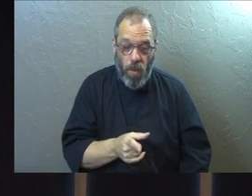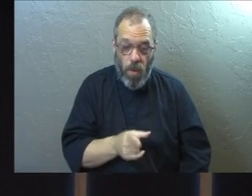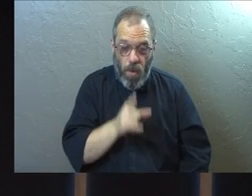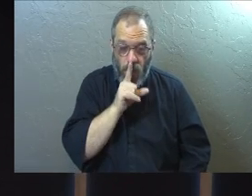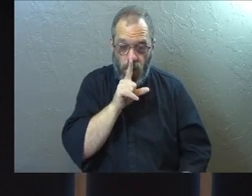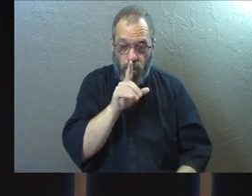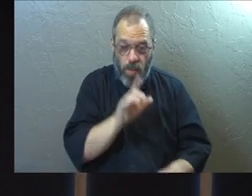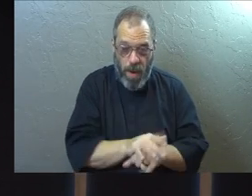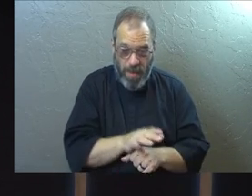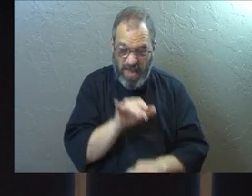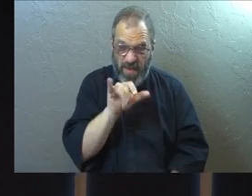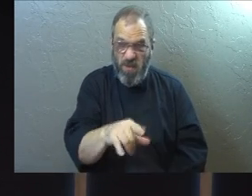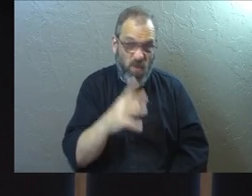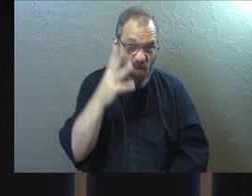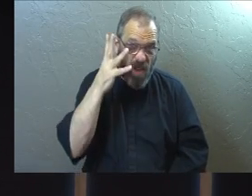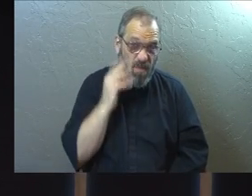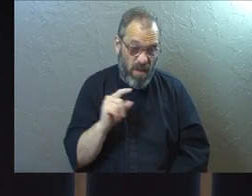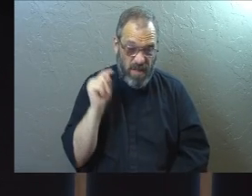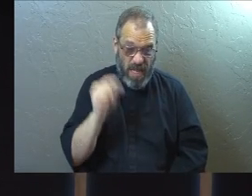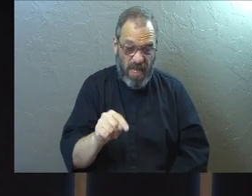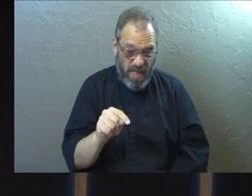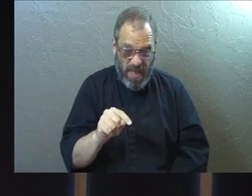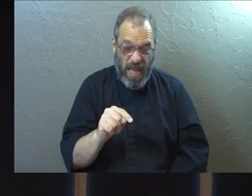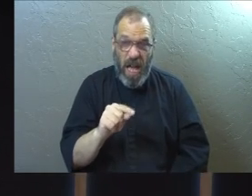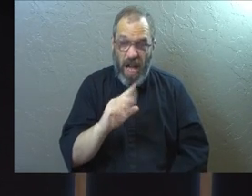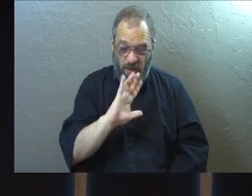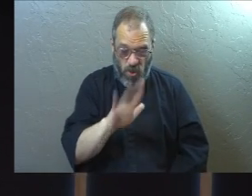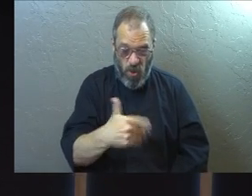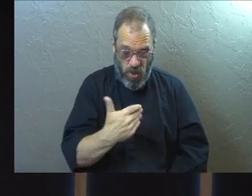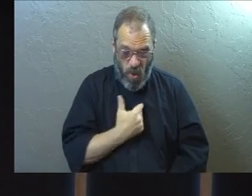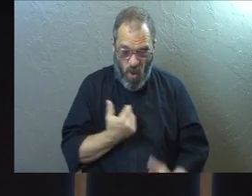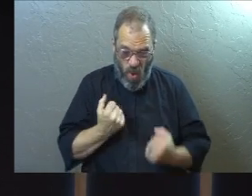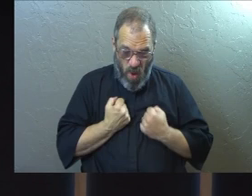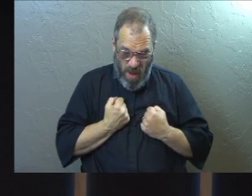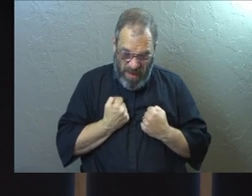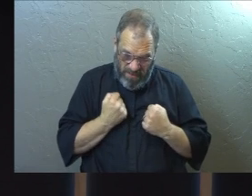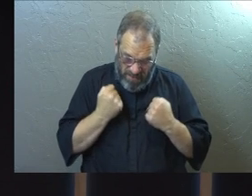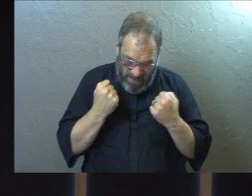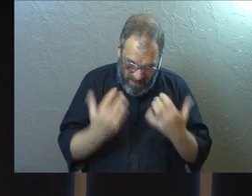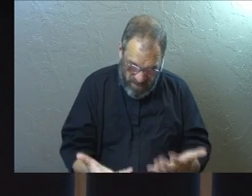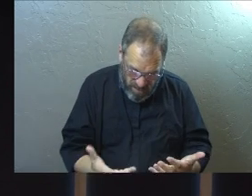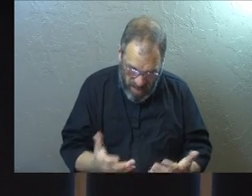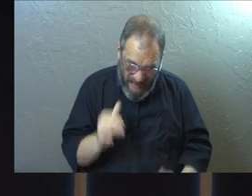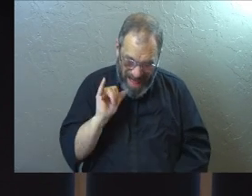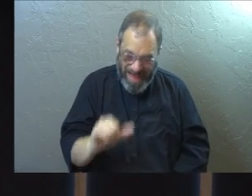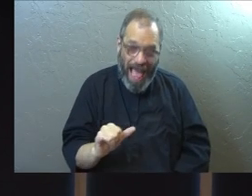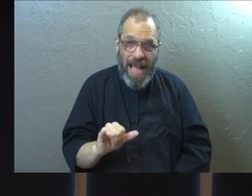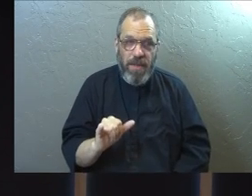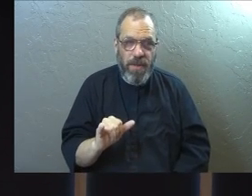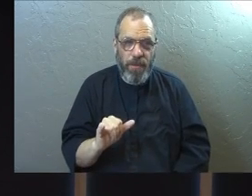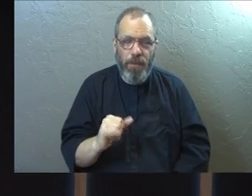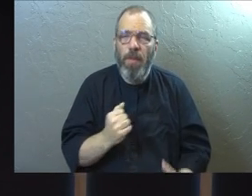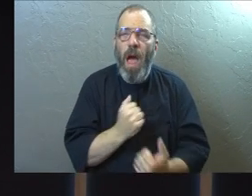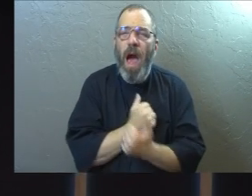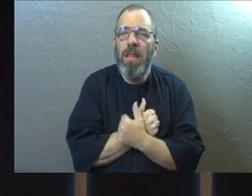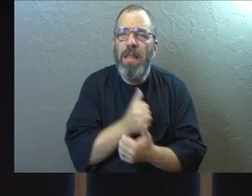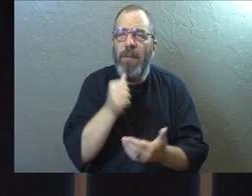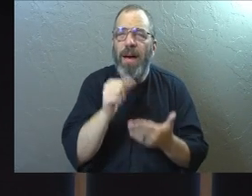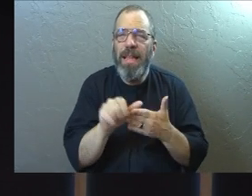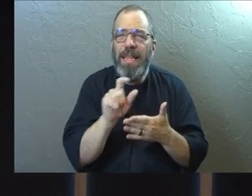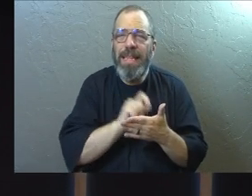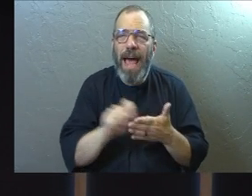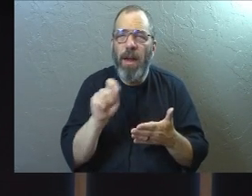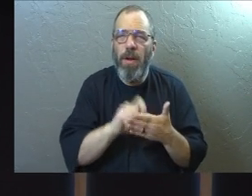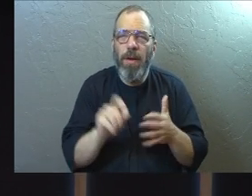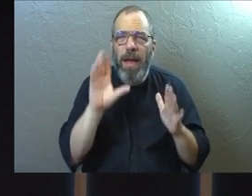if you're in that place of soul-fainting desperation, they are a love letter to you. They are truth that sings. And I